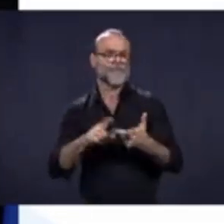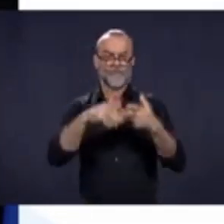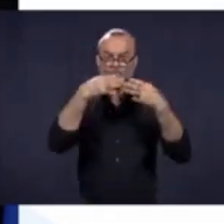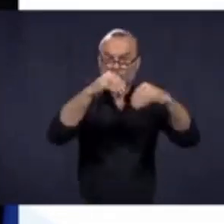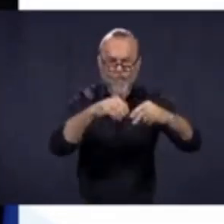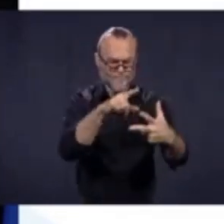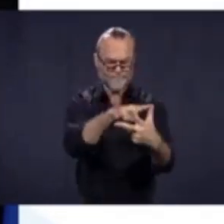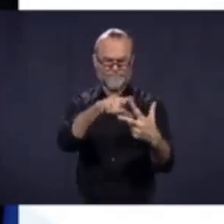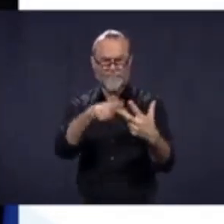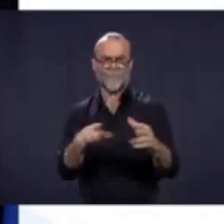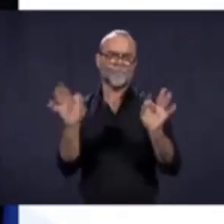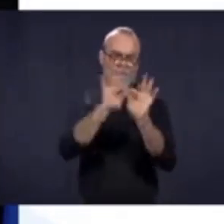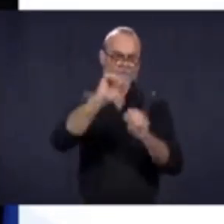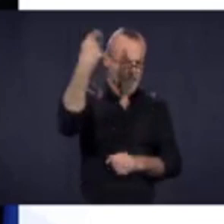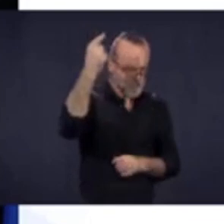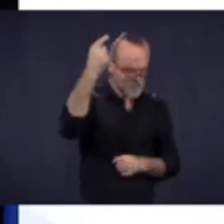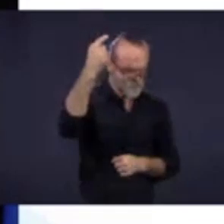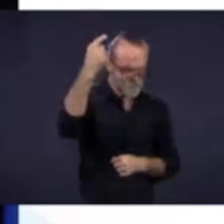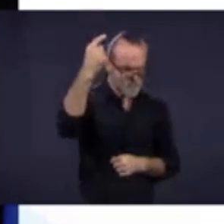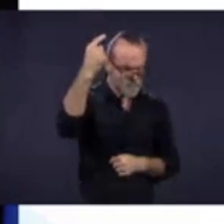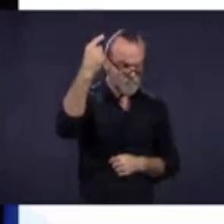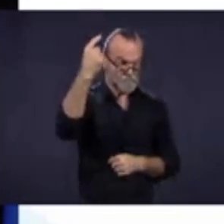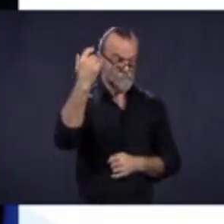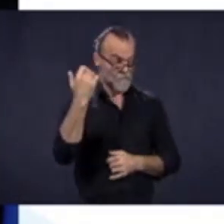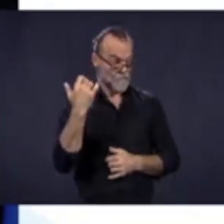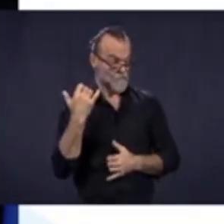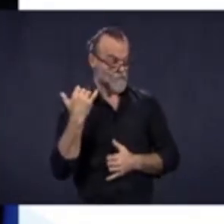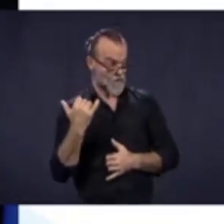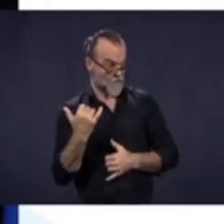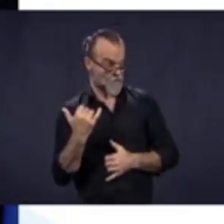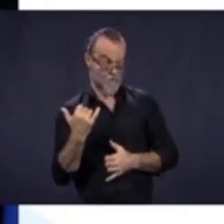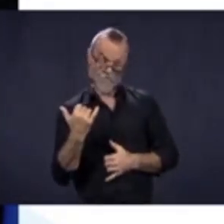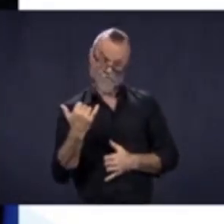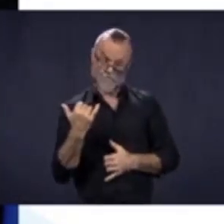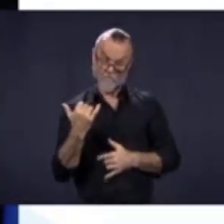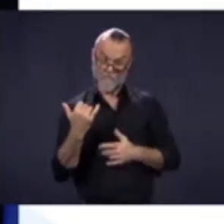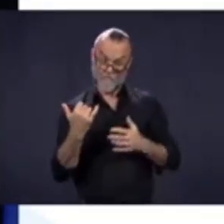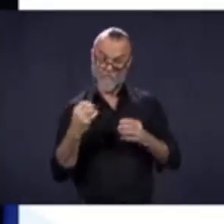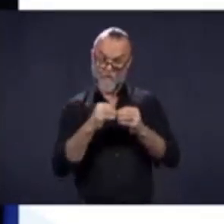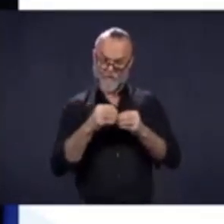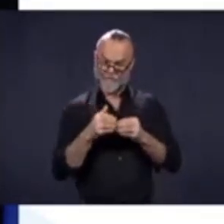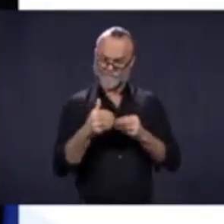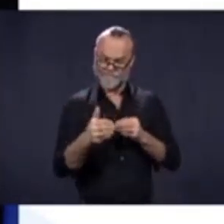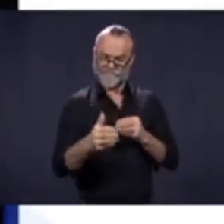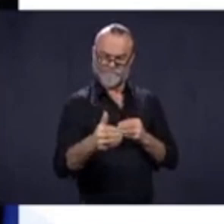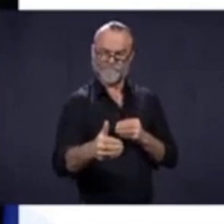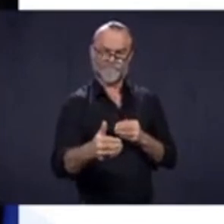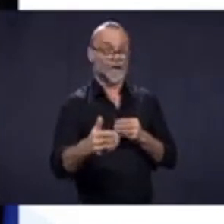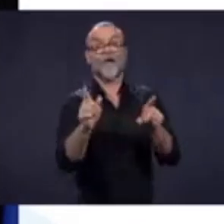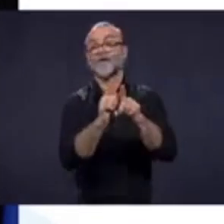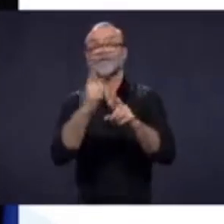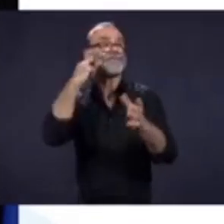businesses, but now we're at the other steps, also religious